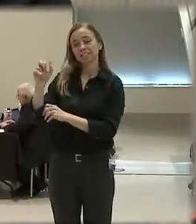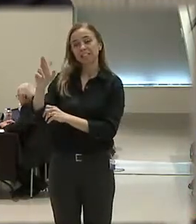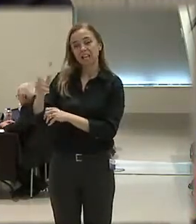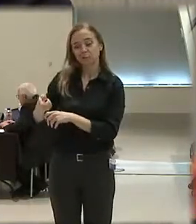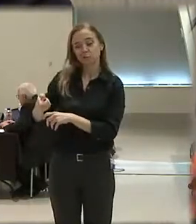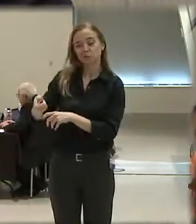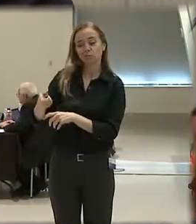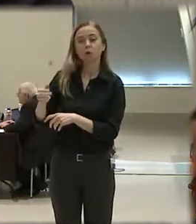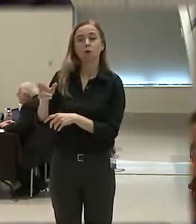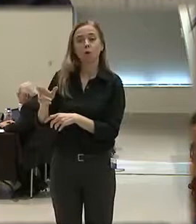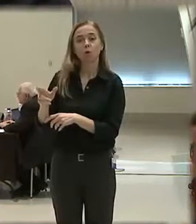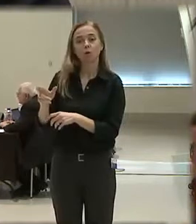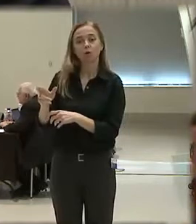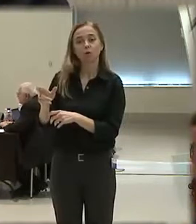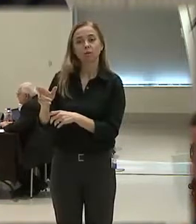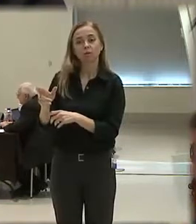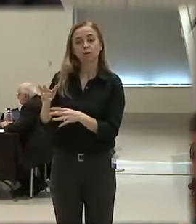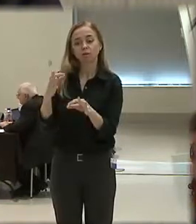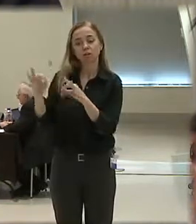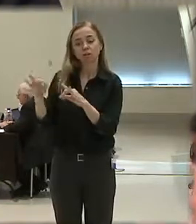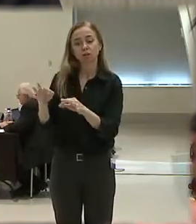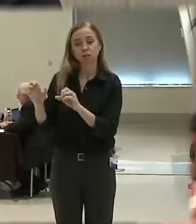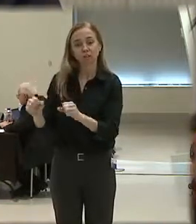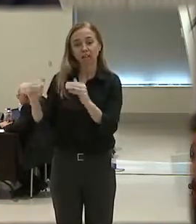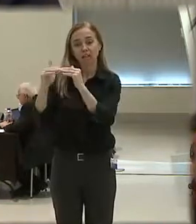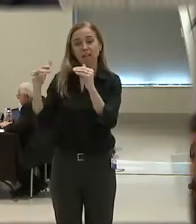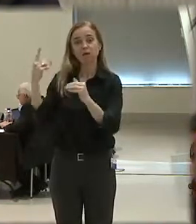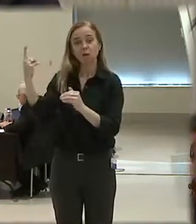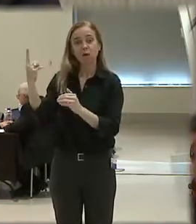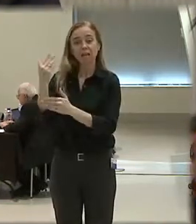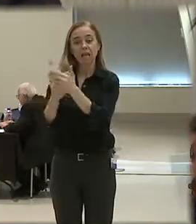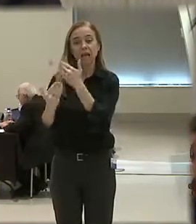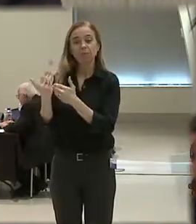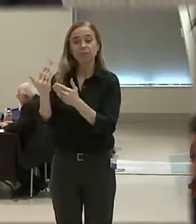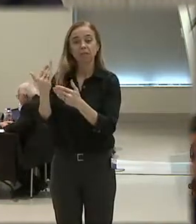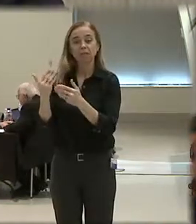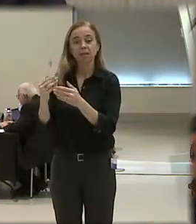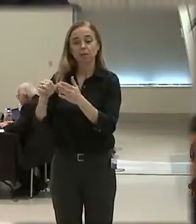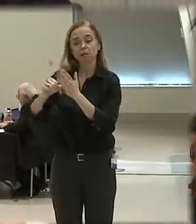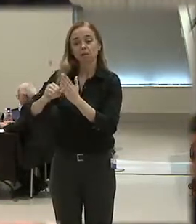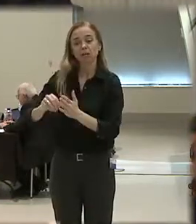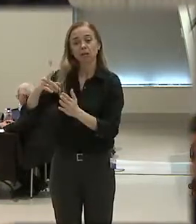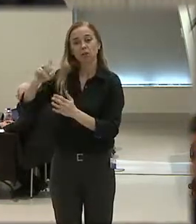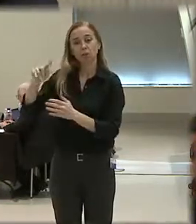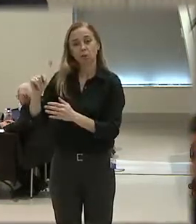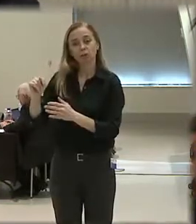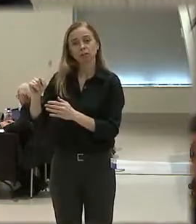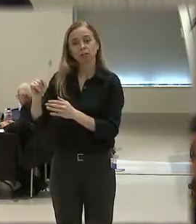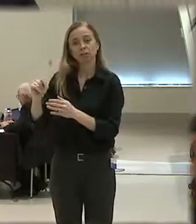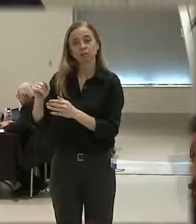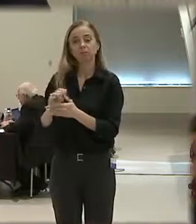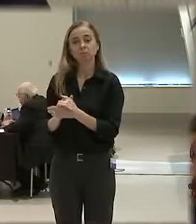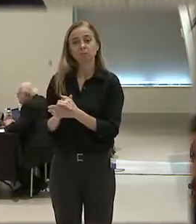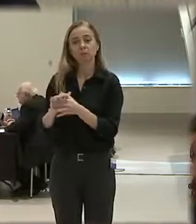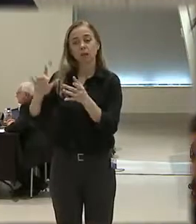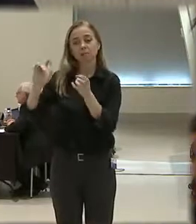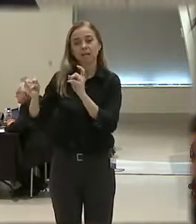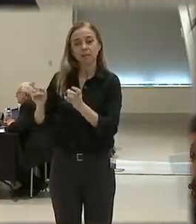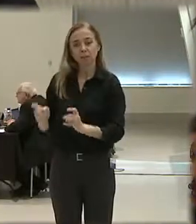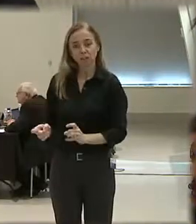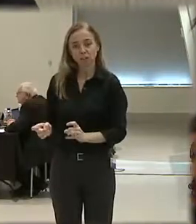multiple town rounds as a diversion. Level 1 is empty hand control, pressure points, grounding techniques, and joint manipulation.